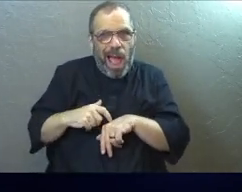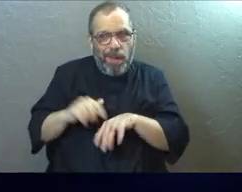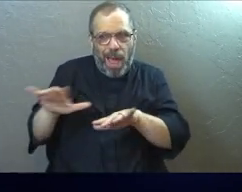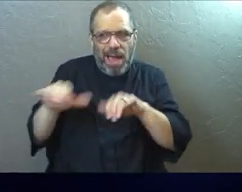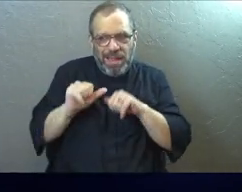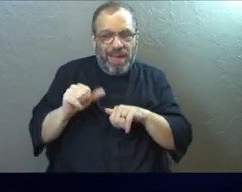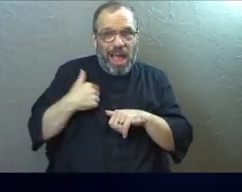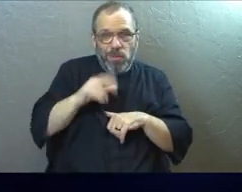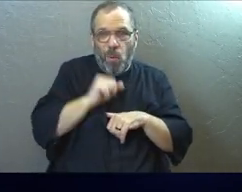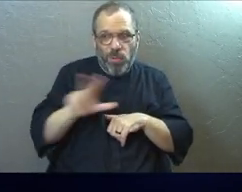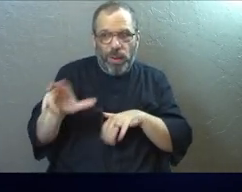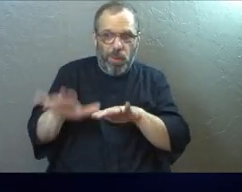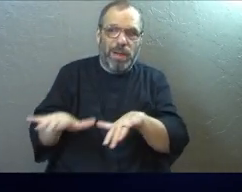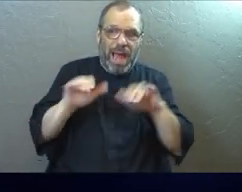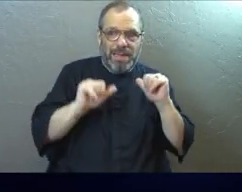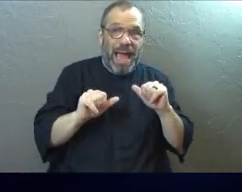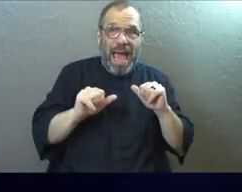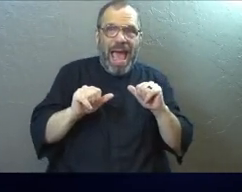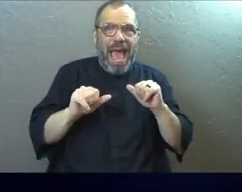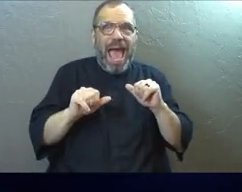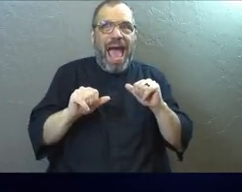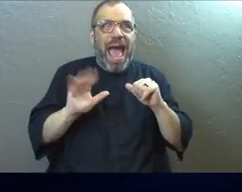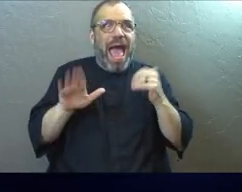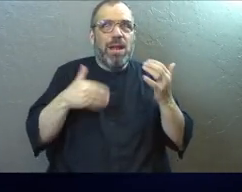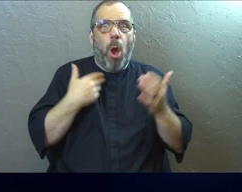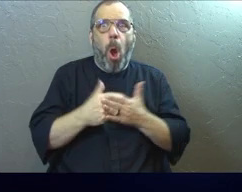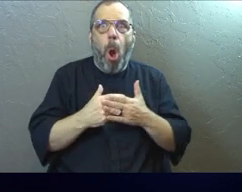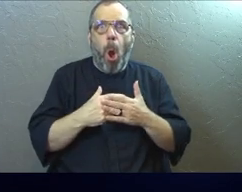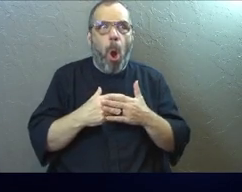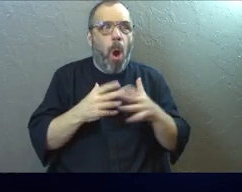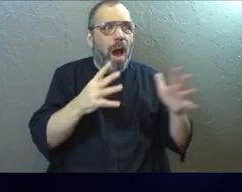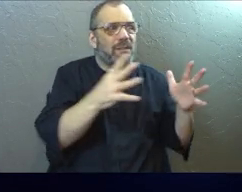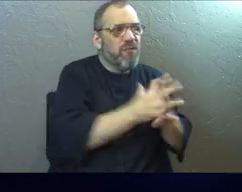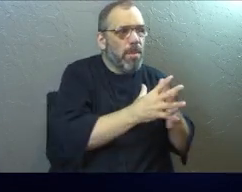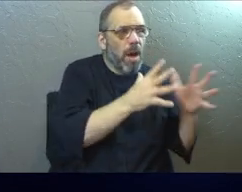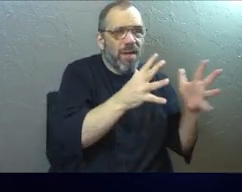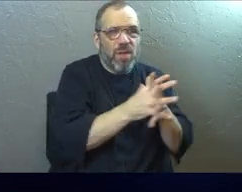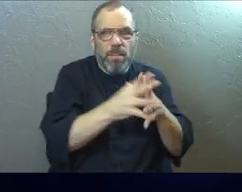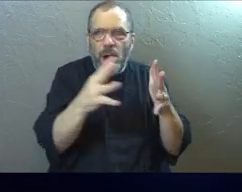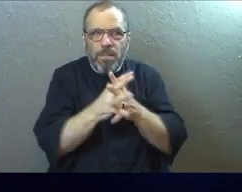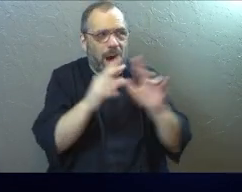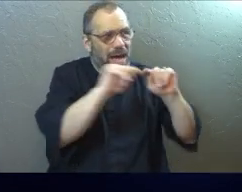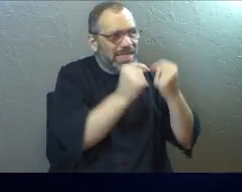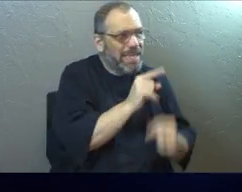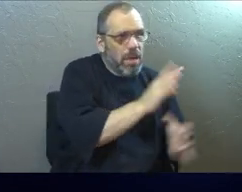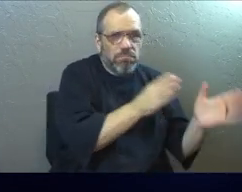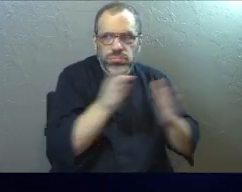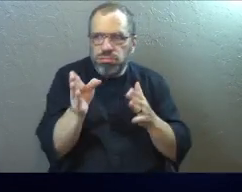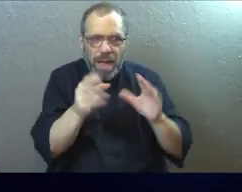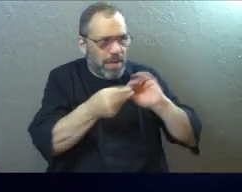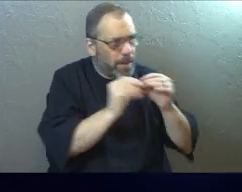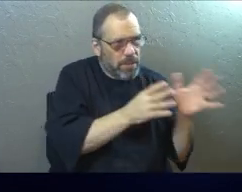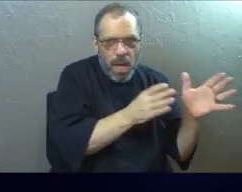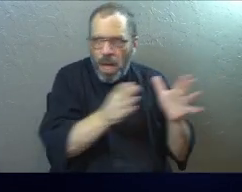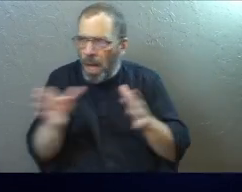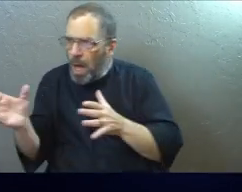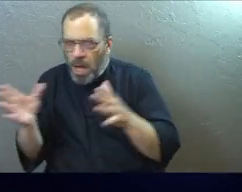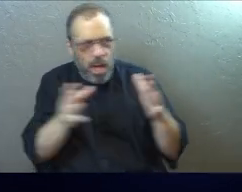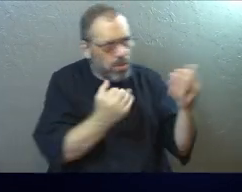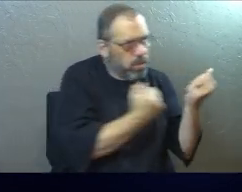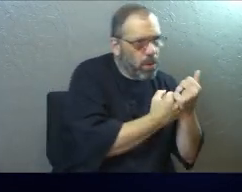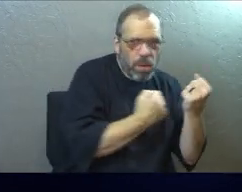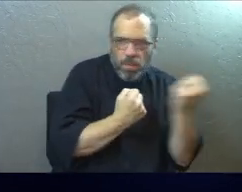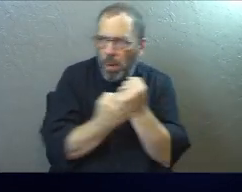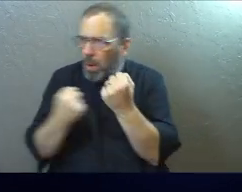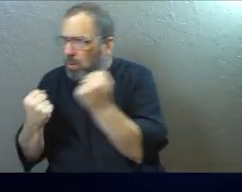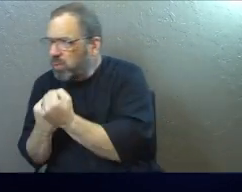And I did not, absolutely not look at all of the NFL teams and make a decision based on all the facts and figures who I wanted